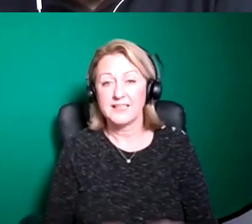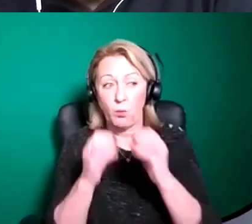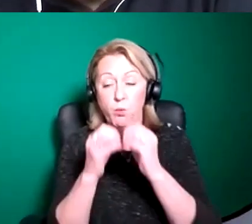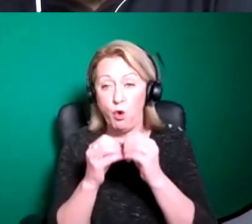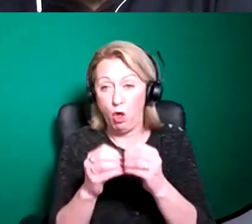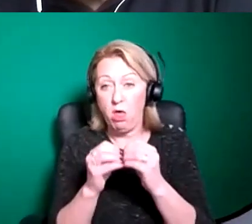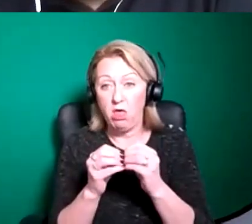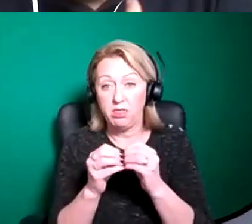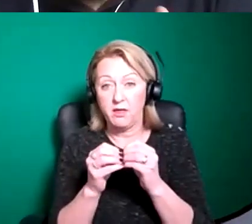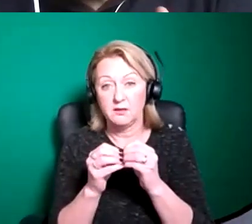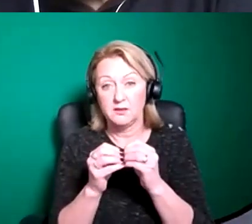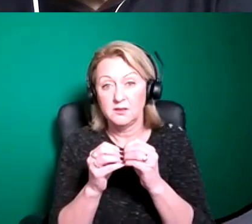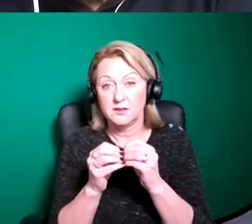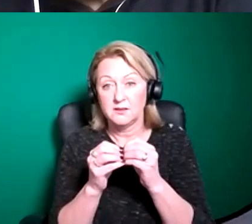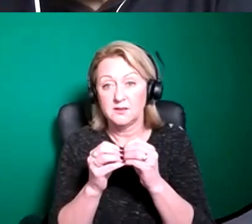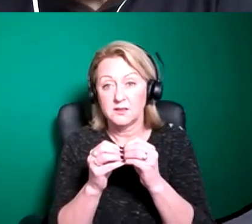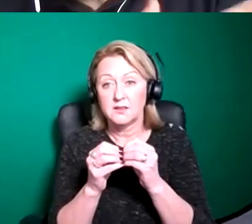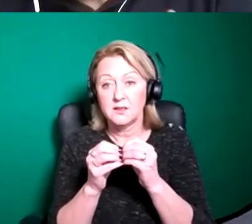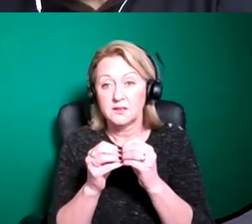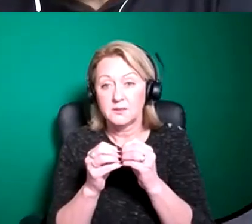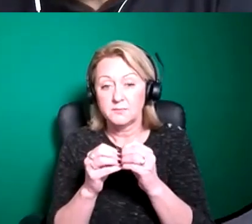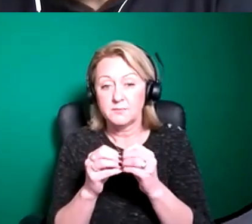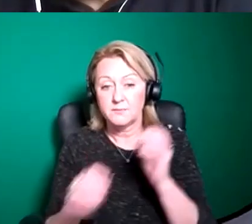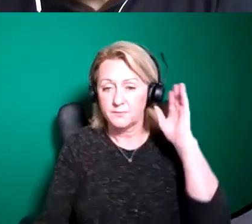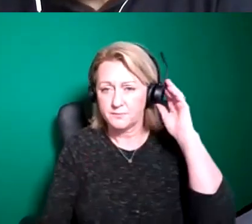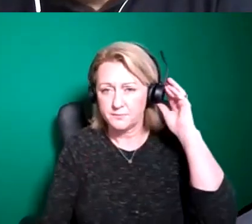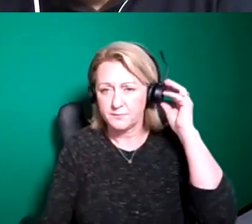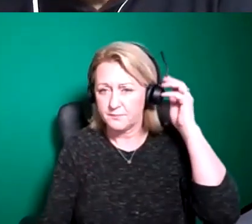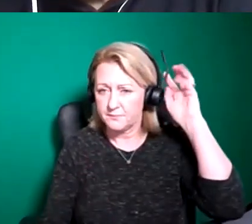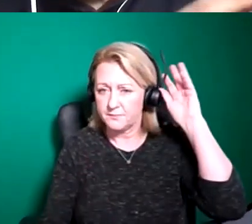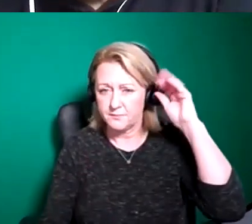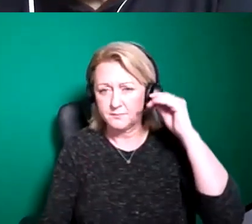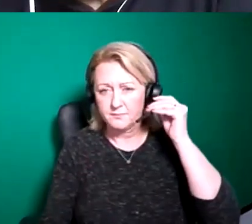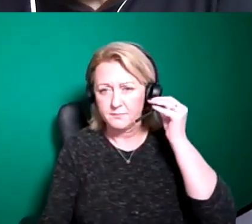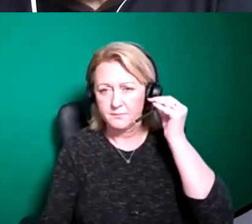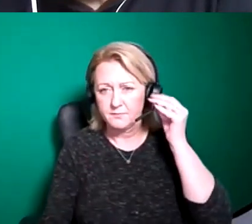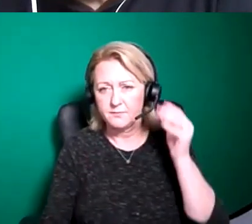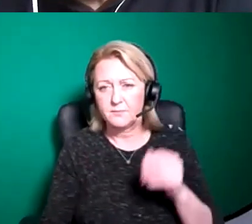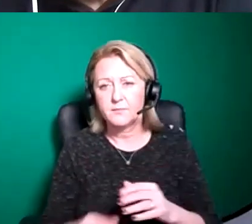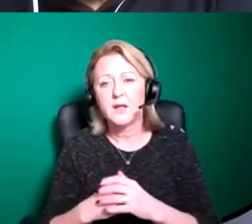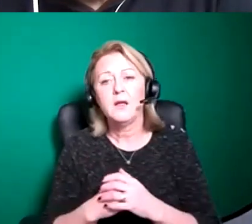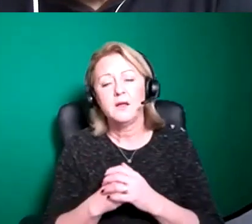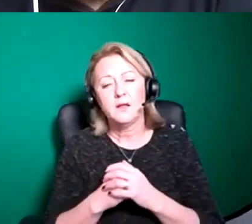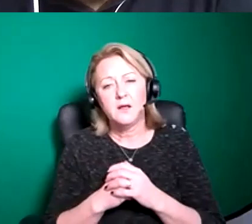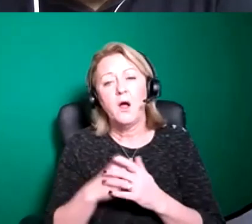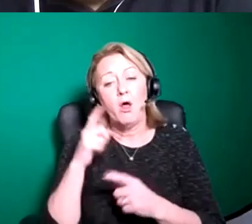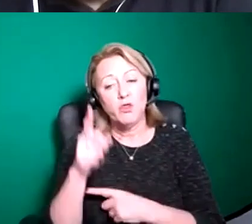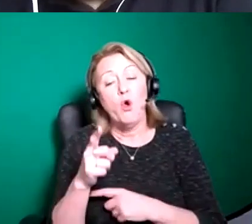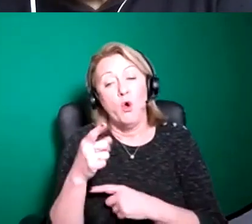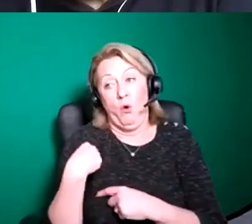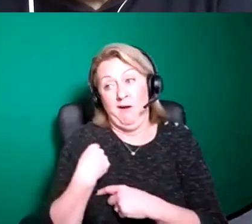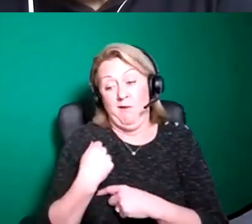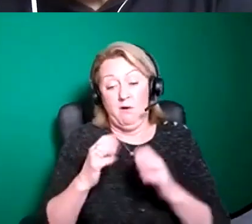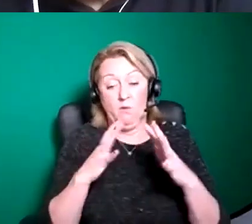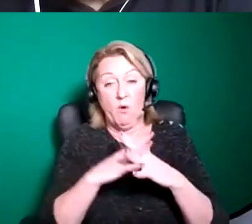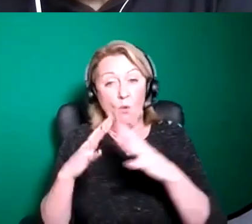of uh without walls programming um and their sort of priorities that we have is that really without walls covers um a whole